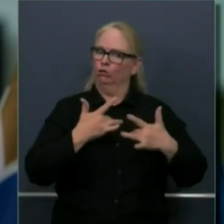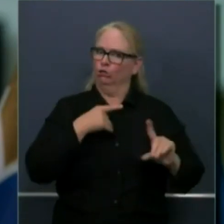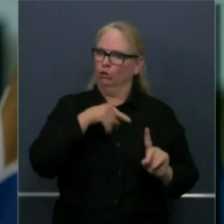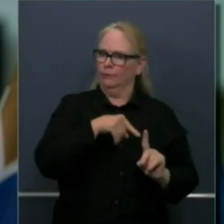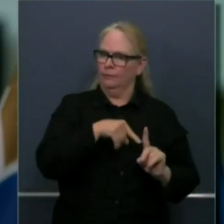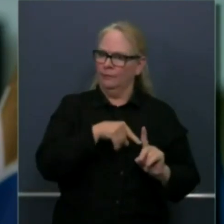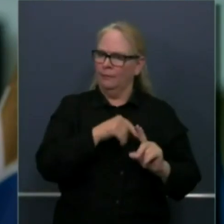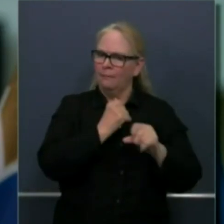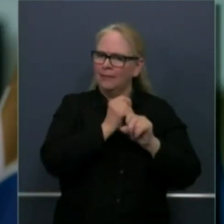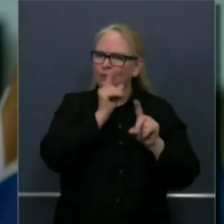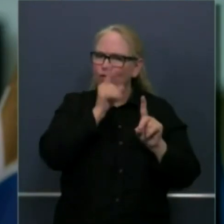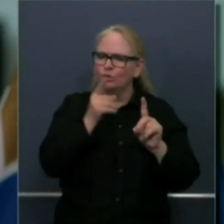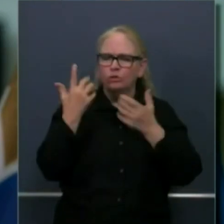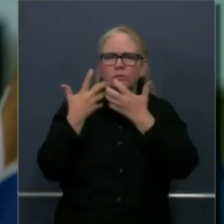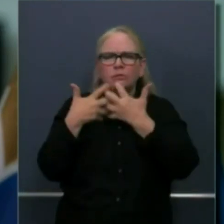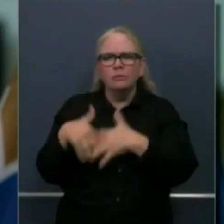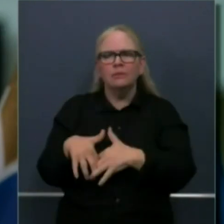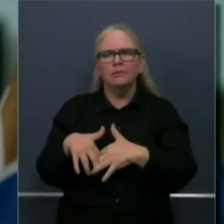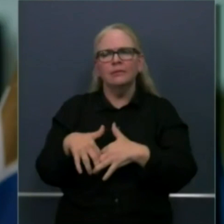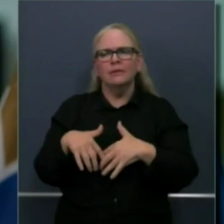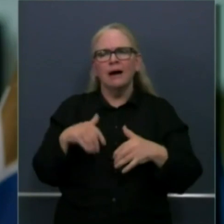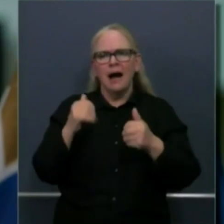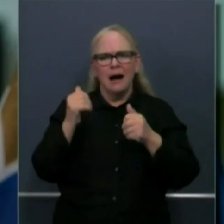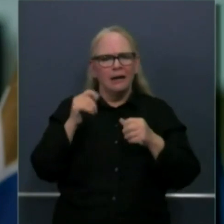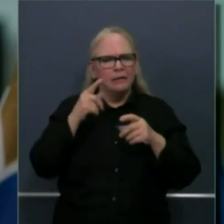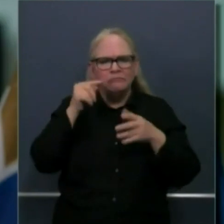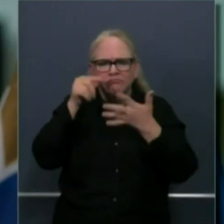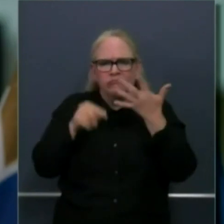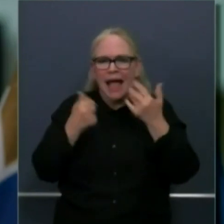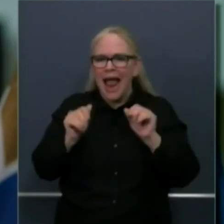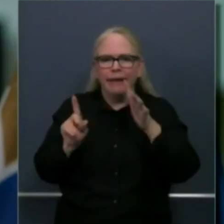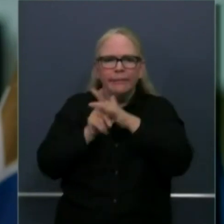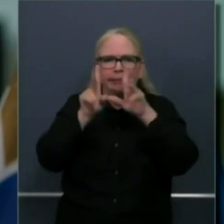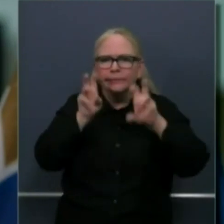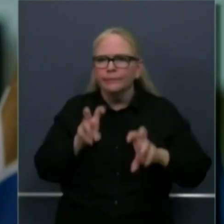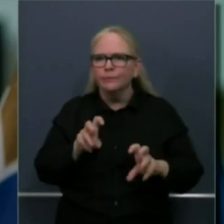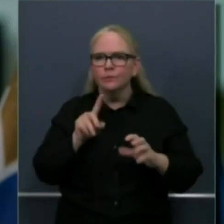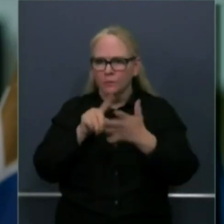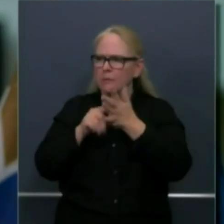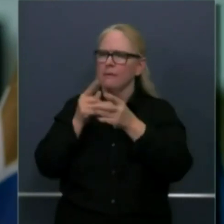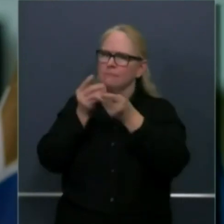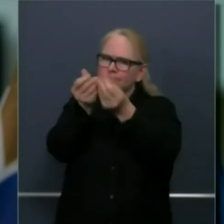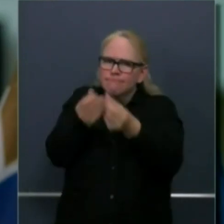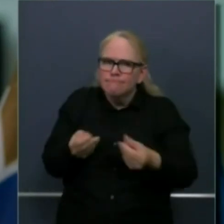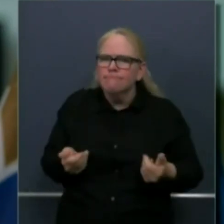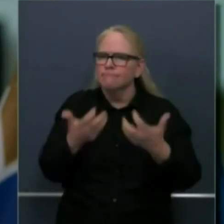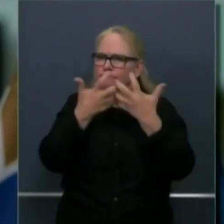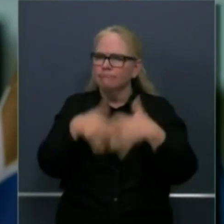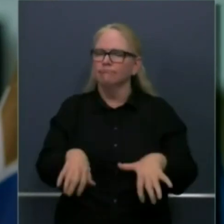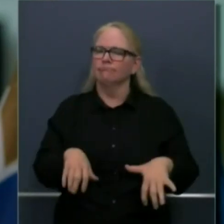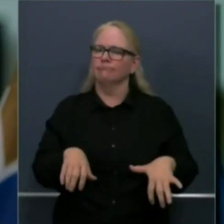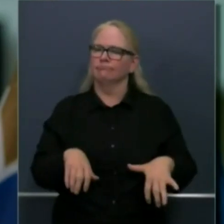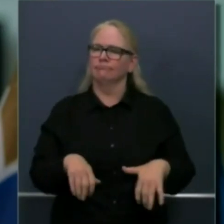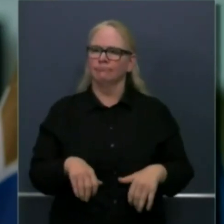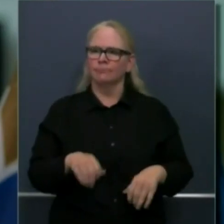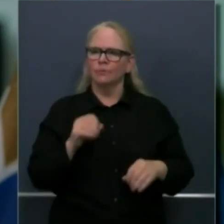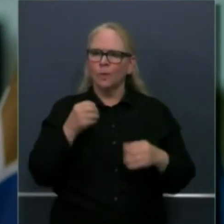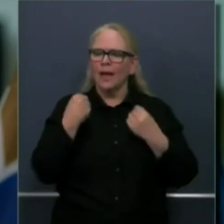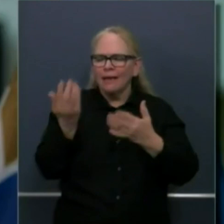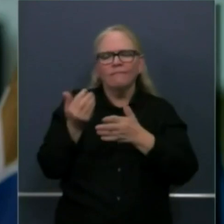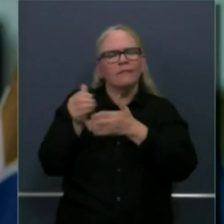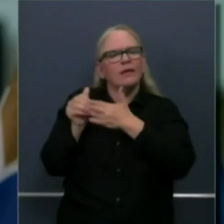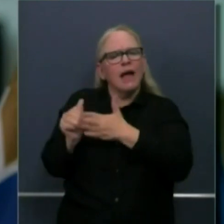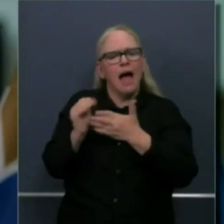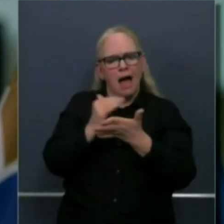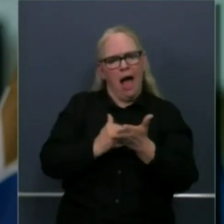those that will be done on each site and will be done in collaboration and the oversight and guidelines that these